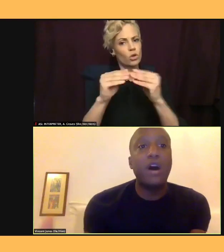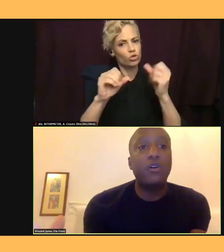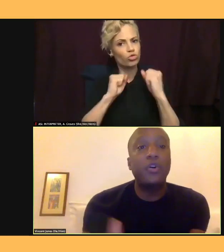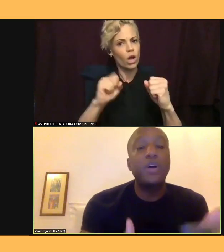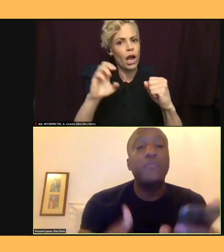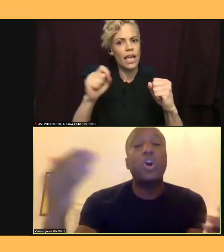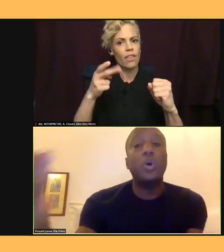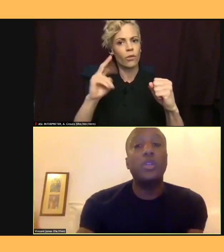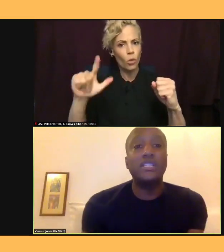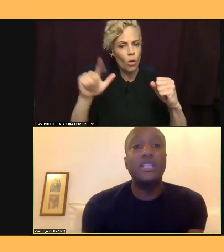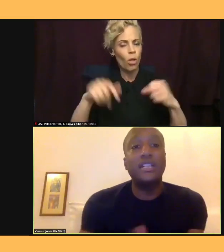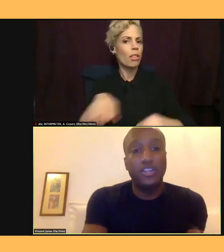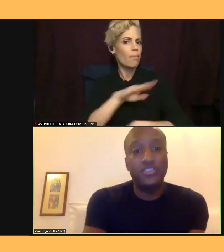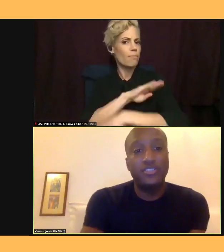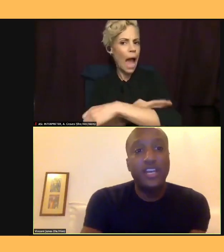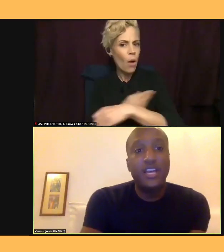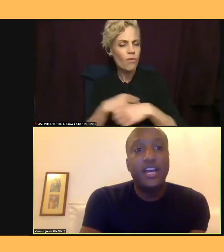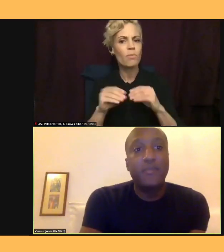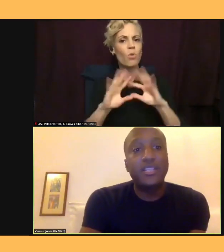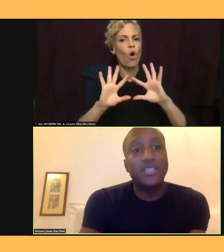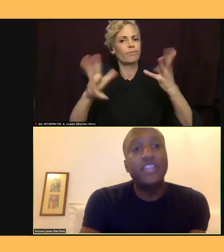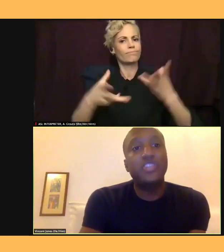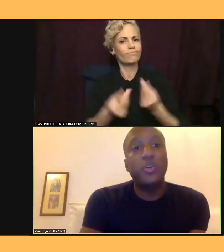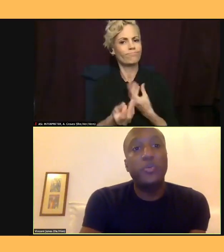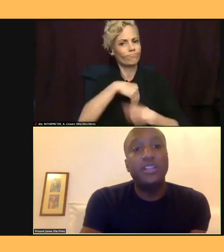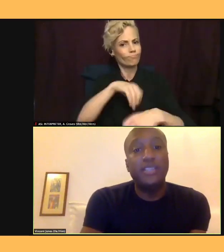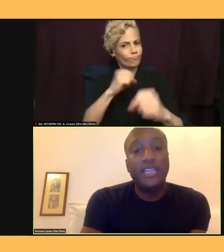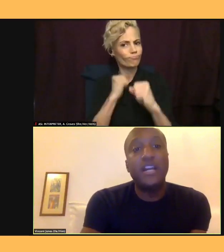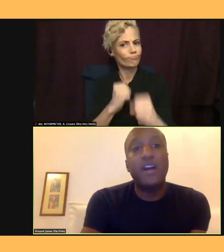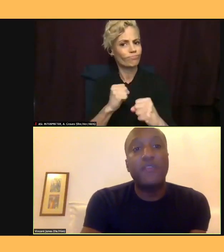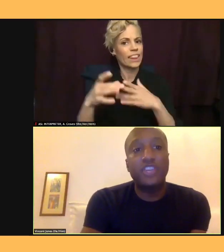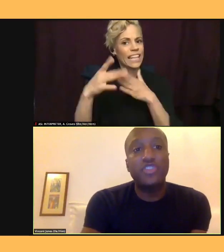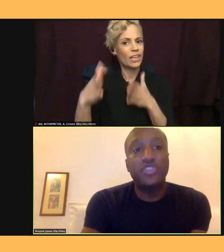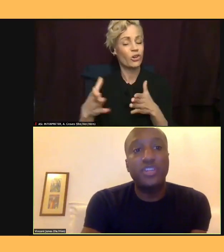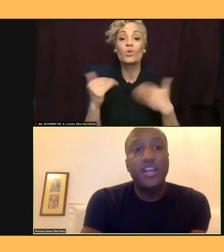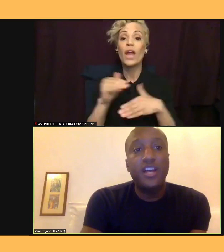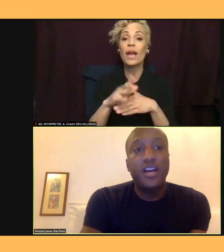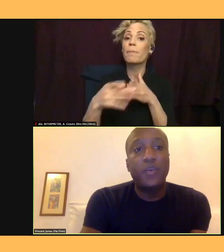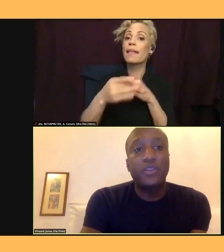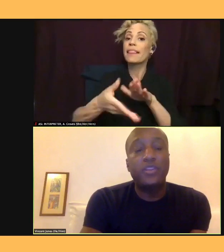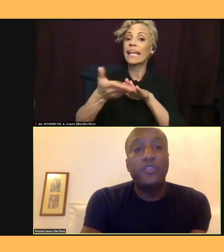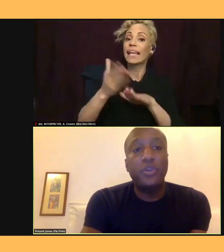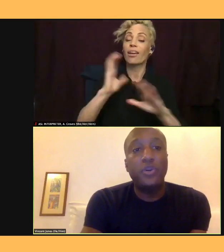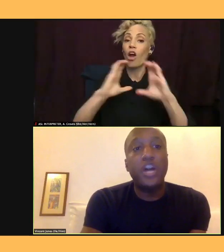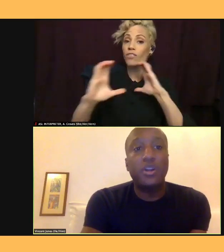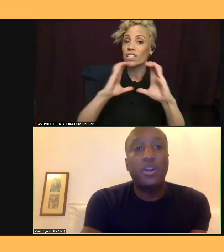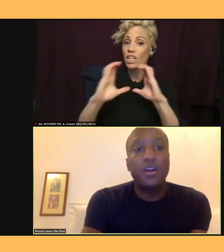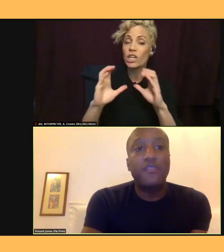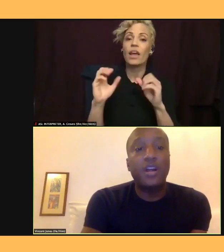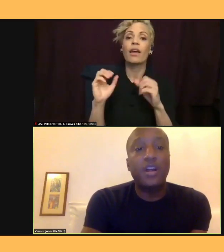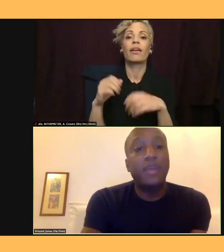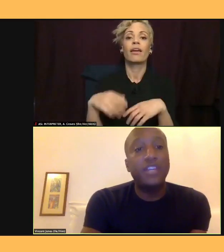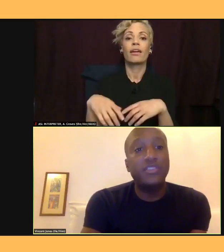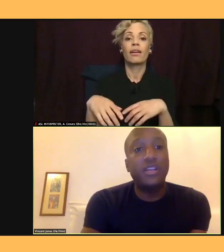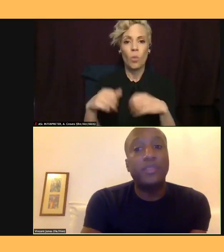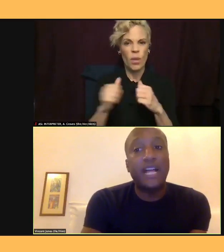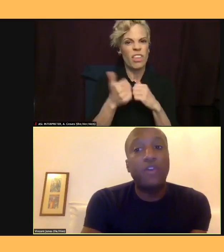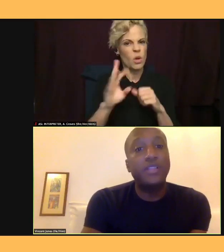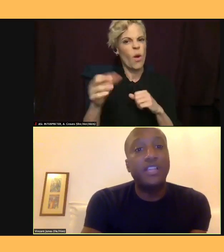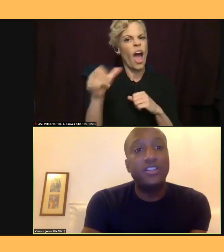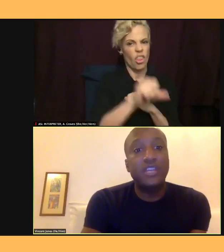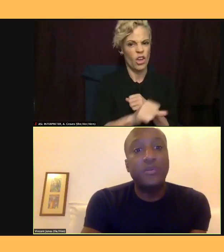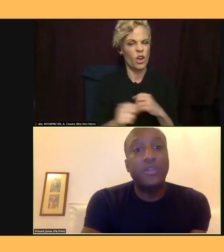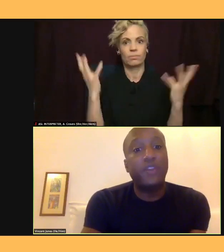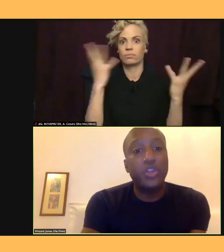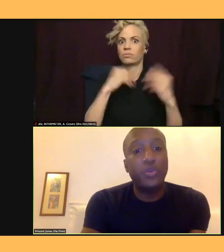holistic leaders. But tonight, she'll be leading conversation with a few other of our amazing Black women leaders. Without further